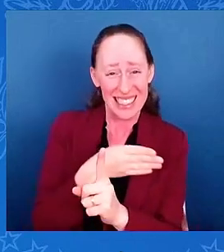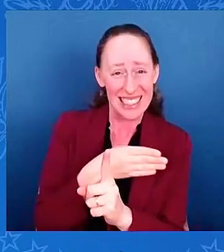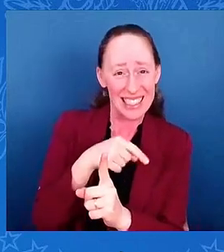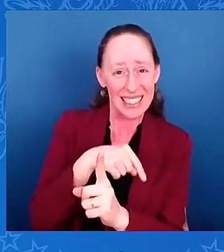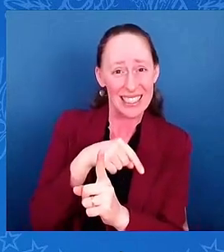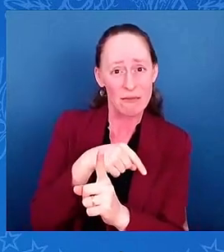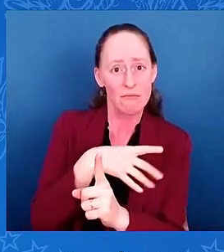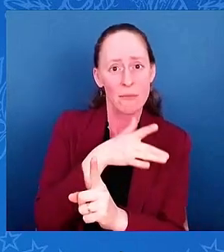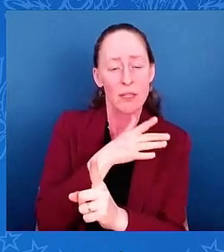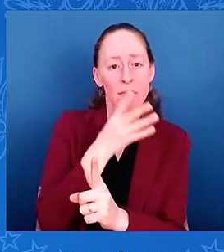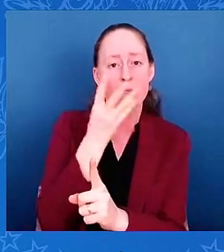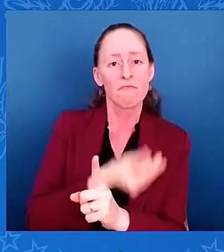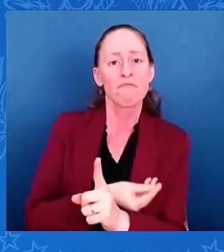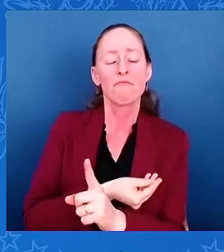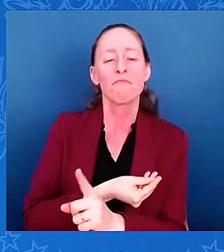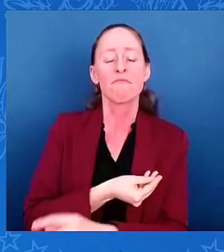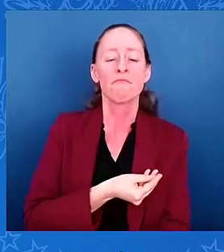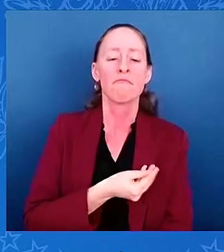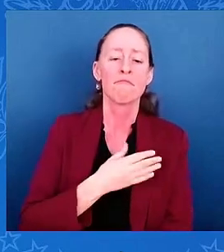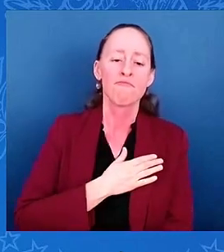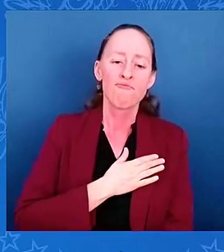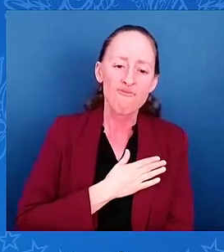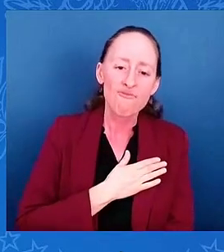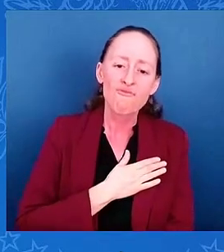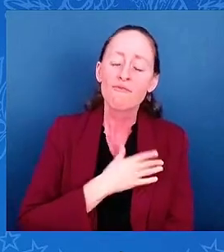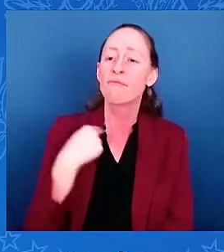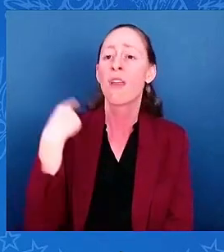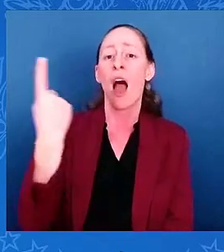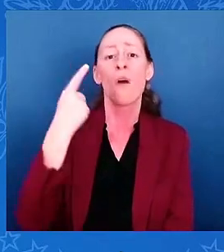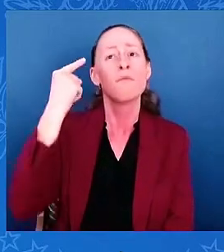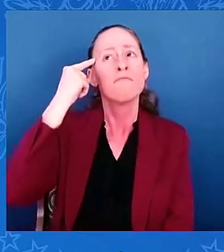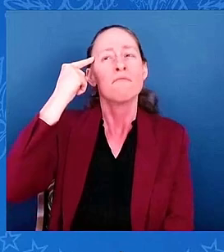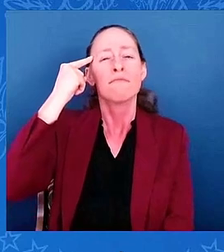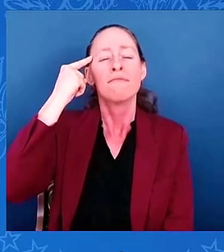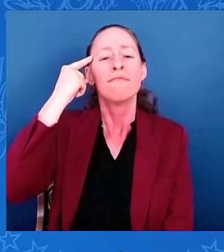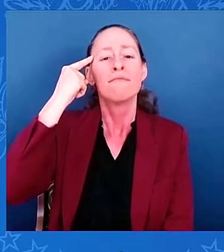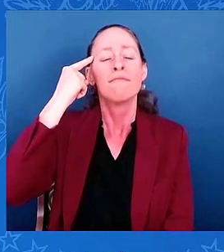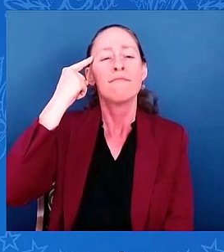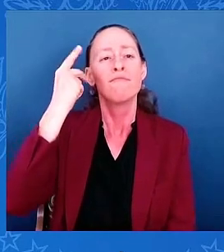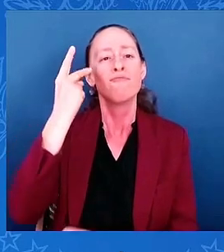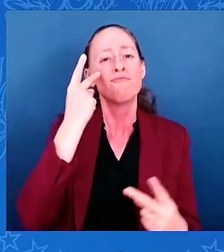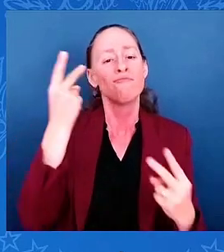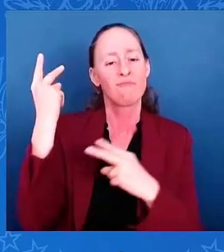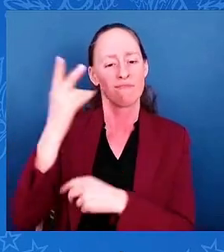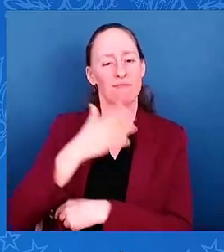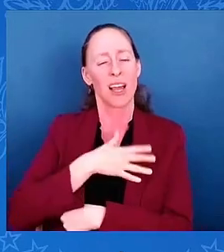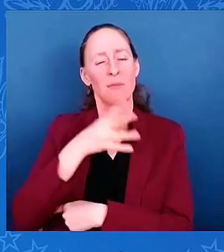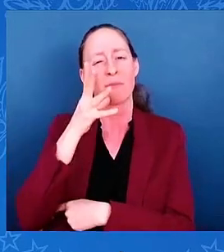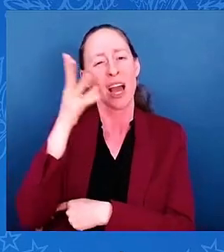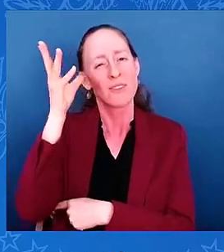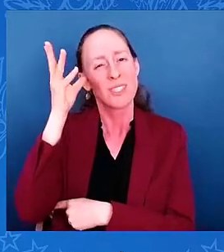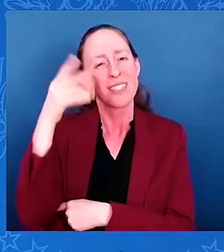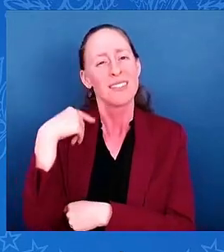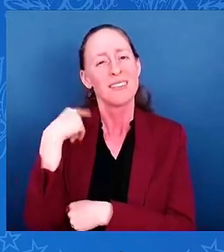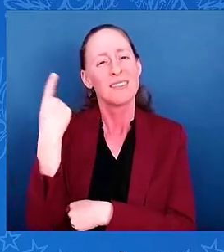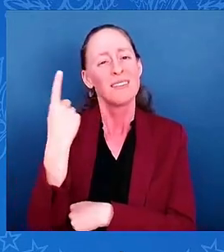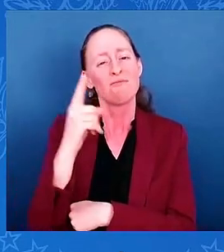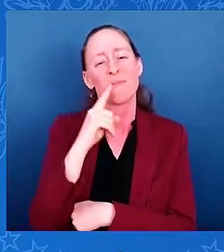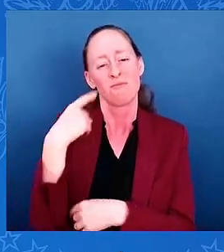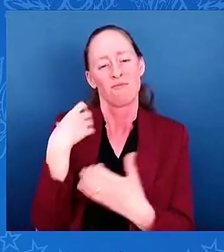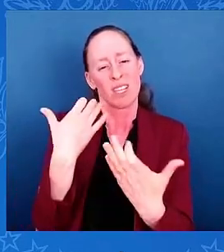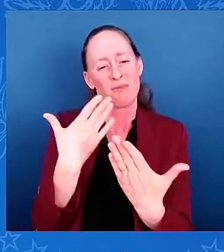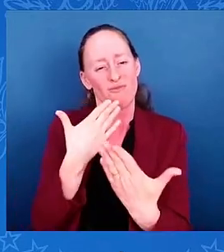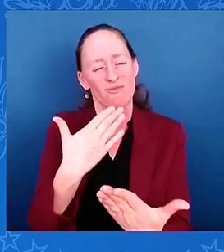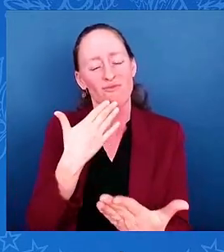about my mom and dad. I want to take a moment to say thank you, President Biden, for the very kind words you shared about my